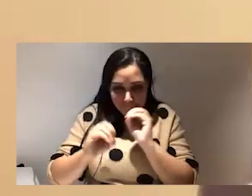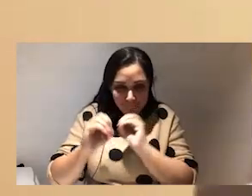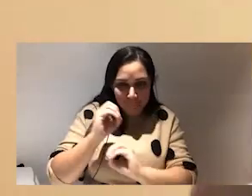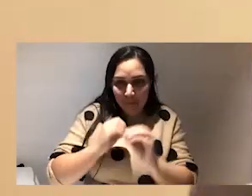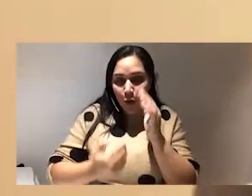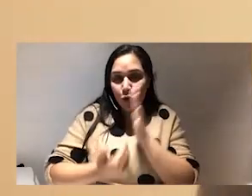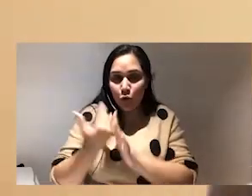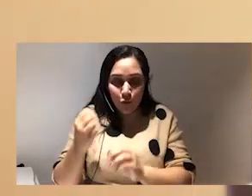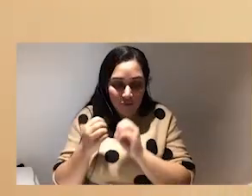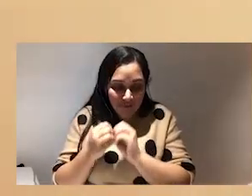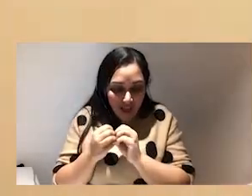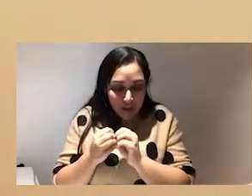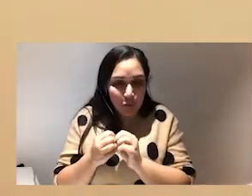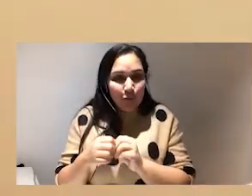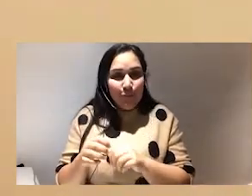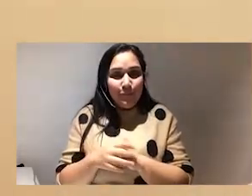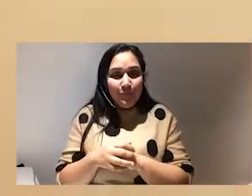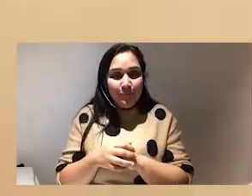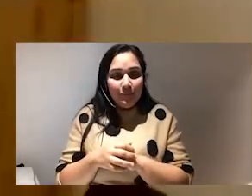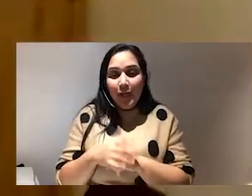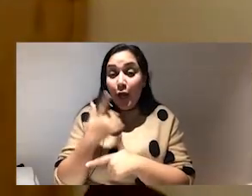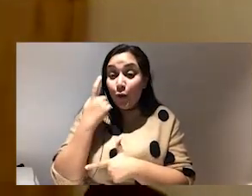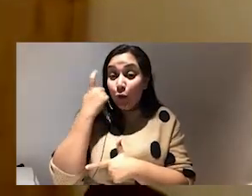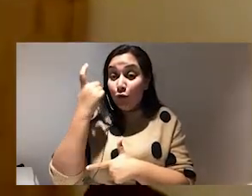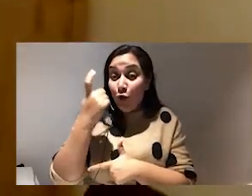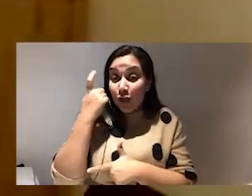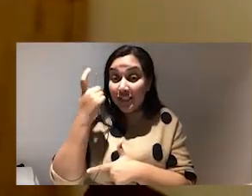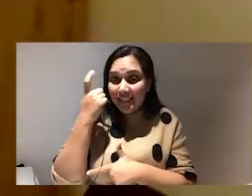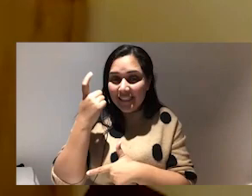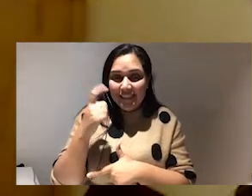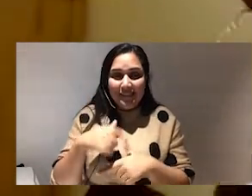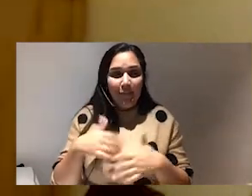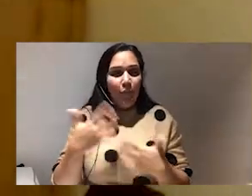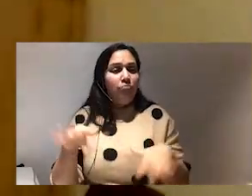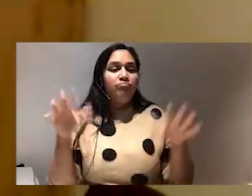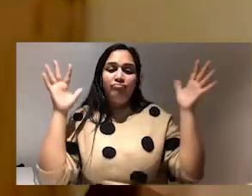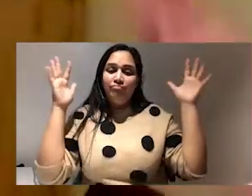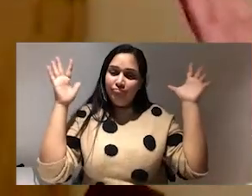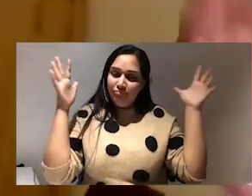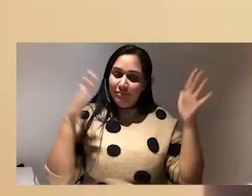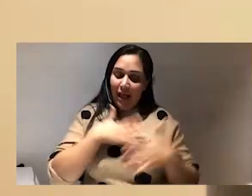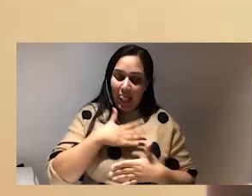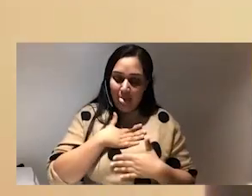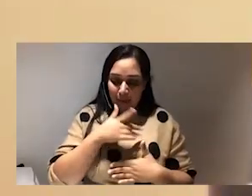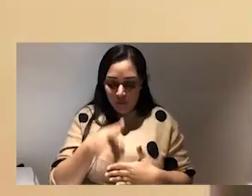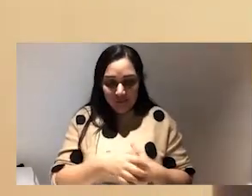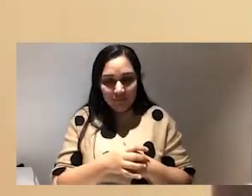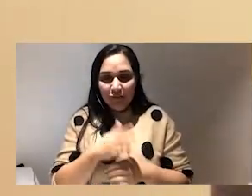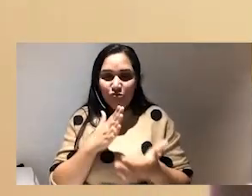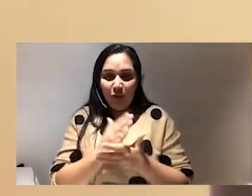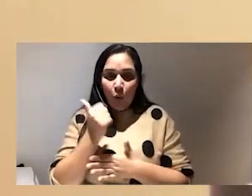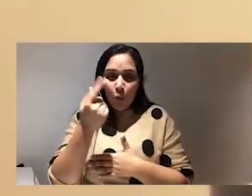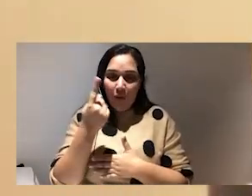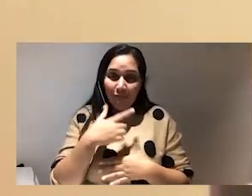curiosity oh oh that's a really good one for